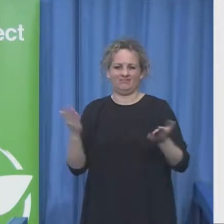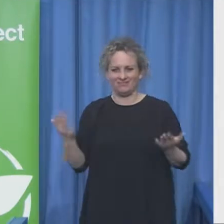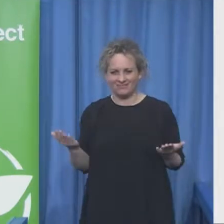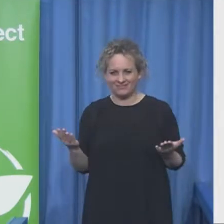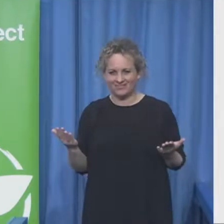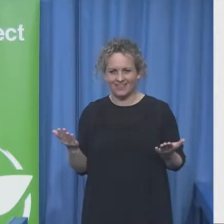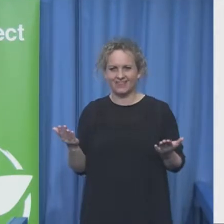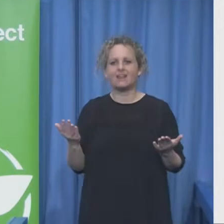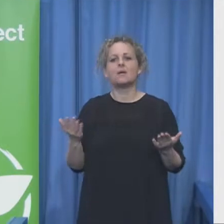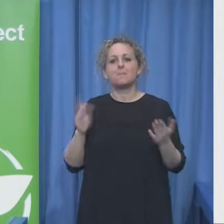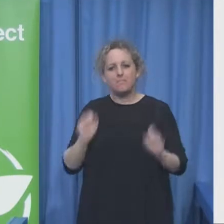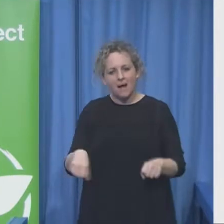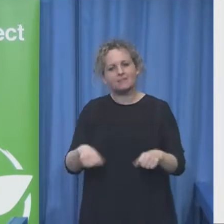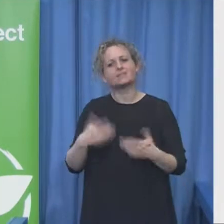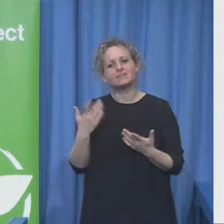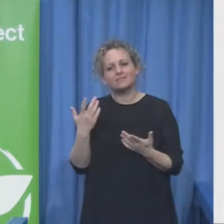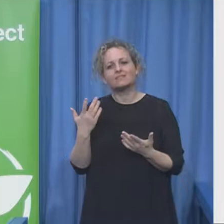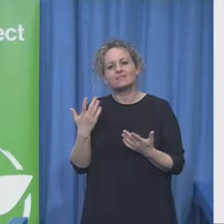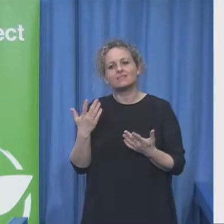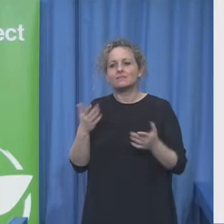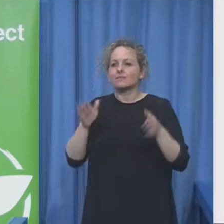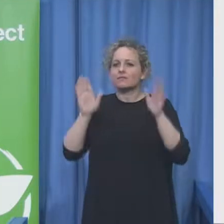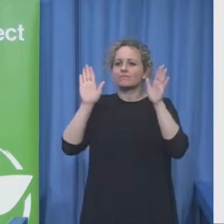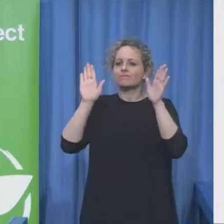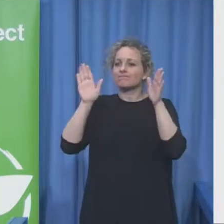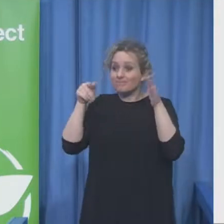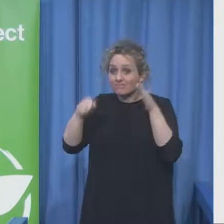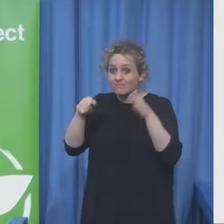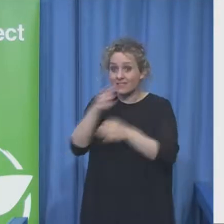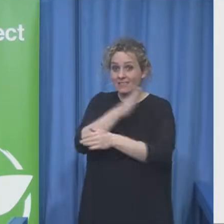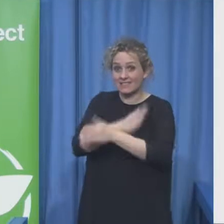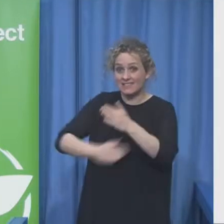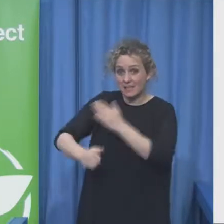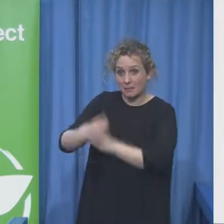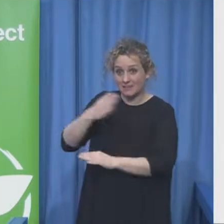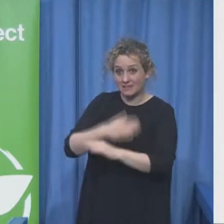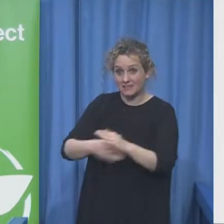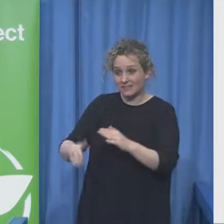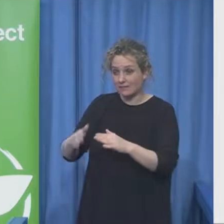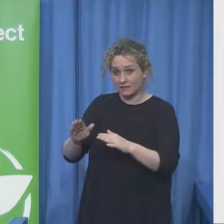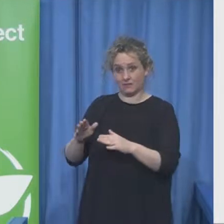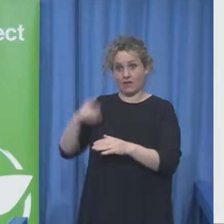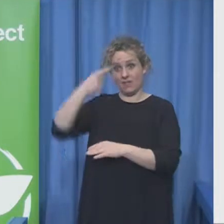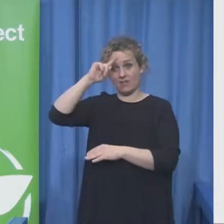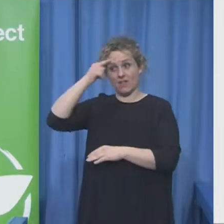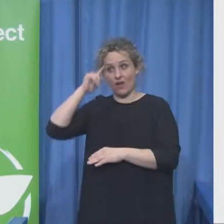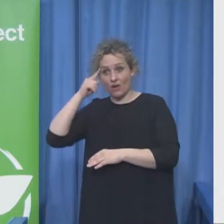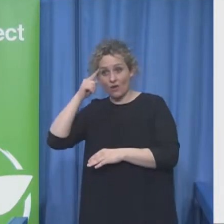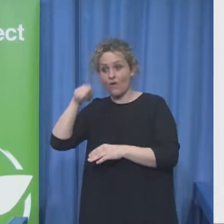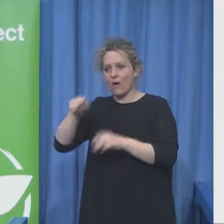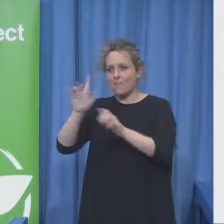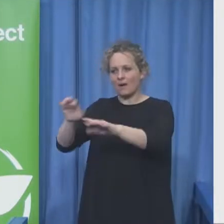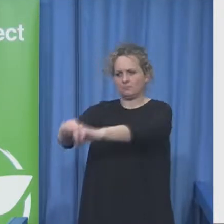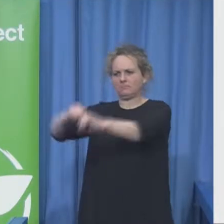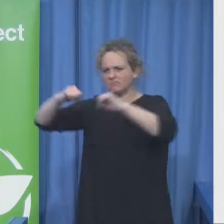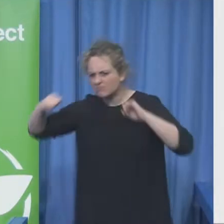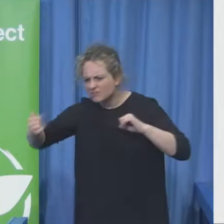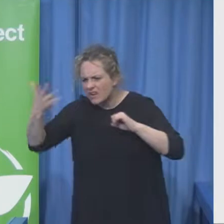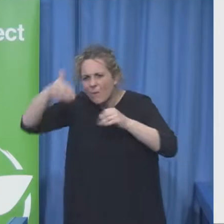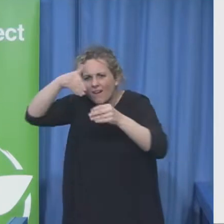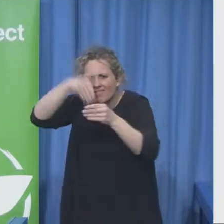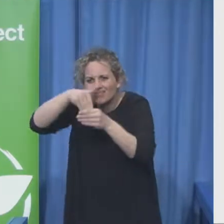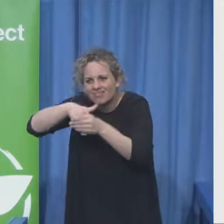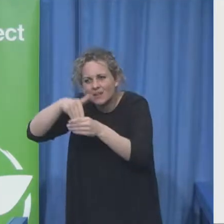they're only interested in science and technology and pursuing careers in those fields or sort of routine based